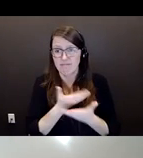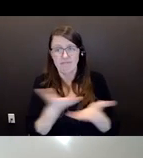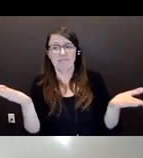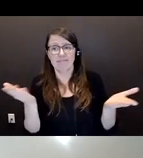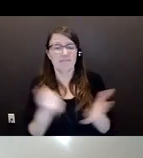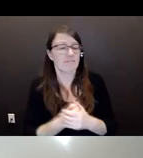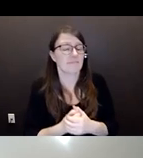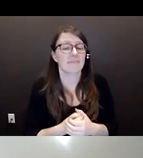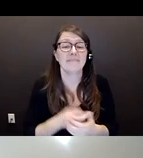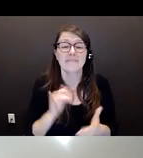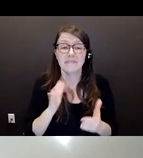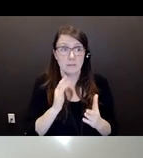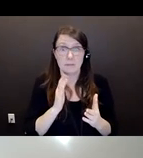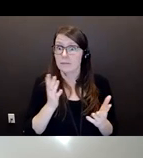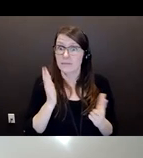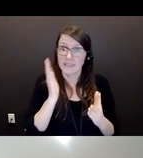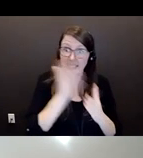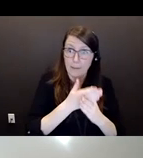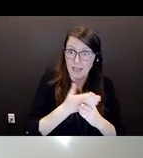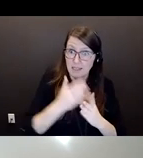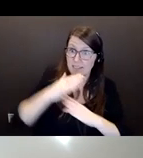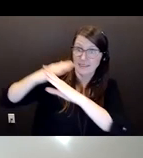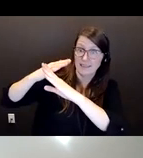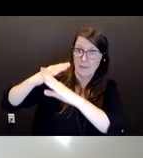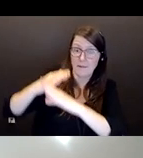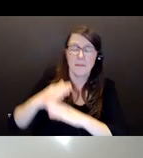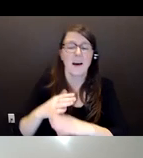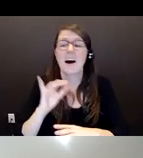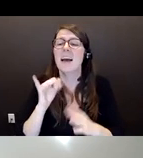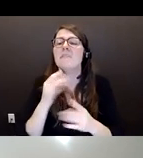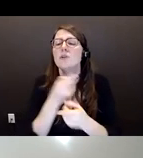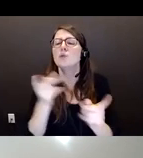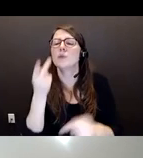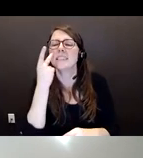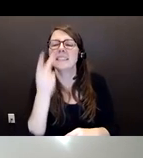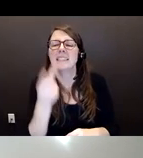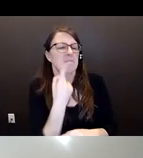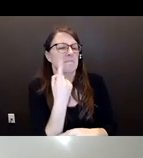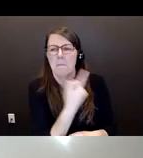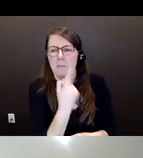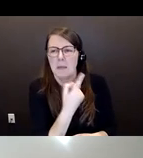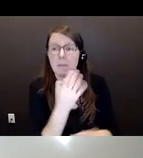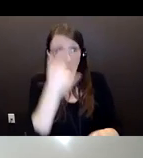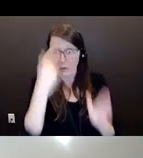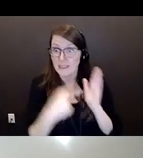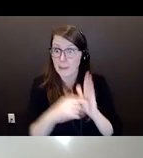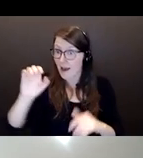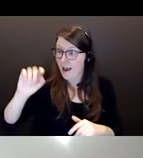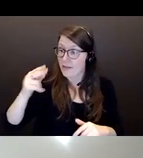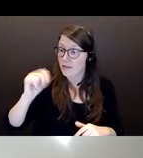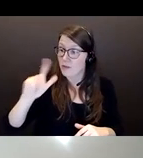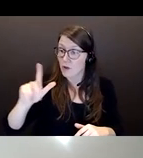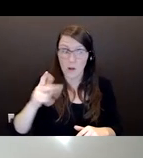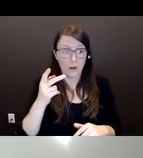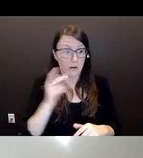It's if you are seeing something that isn't right, such as with Ethel. The church people saw that she's in company